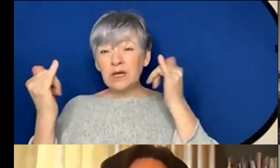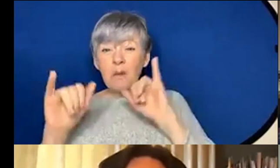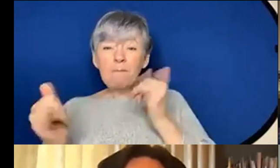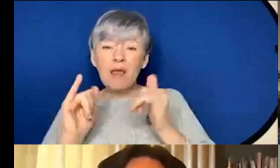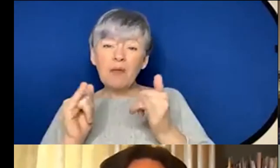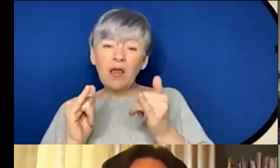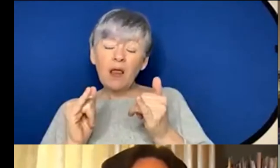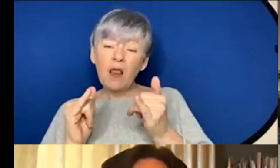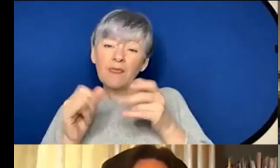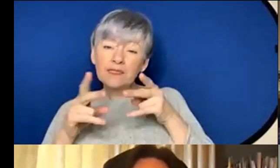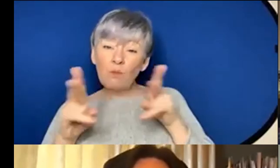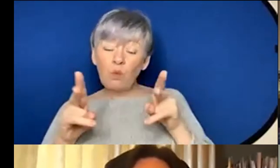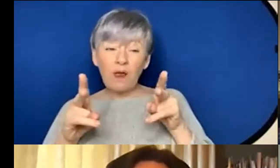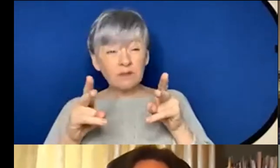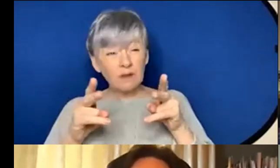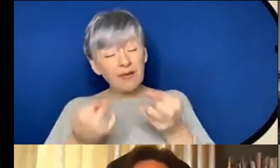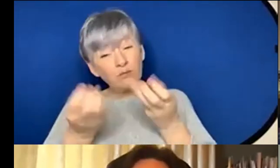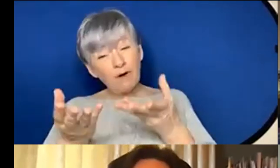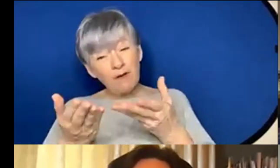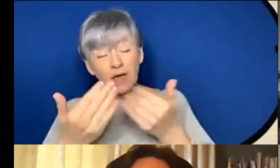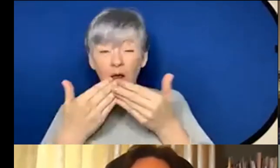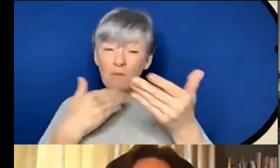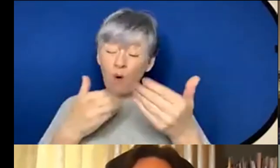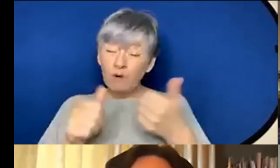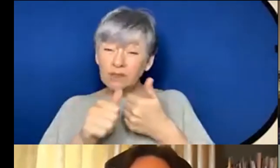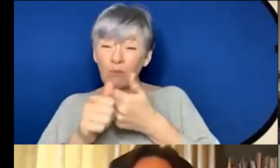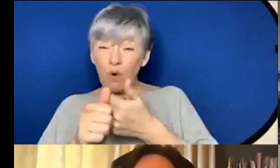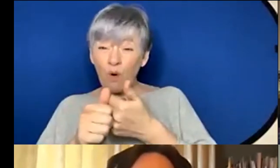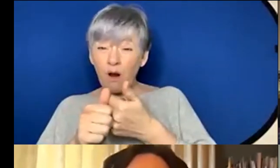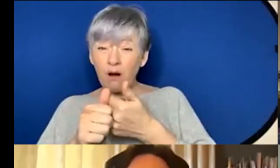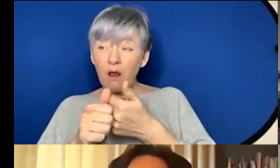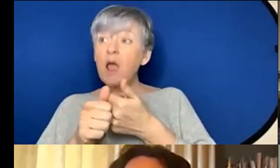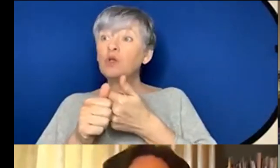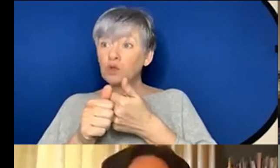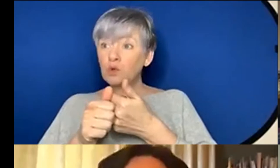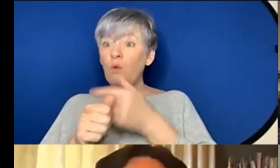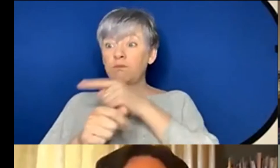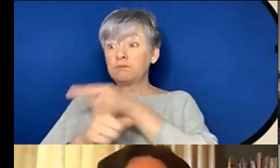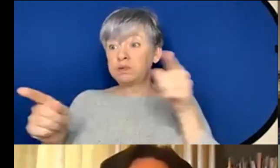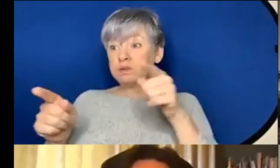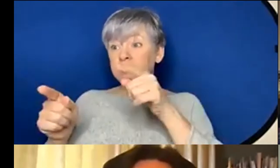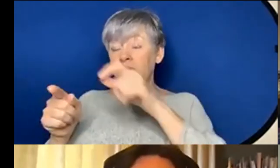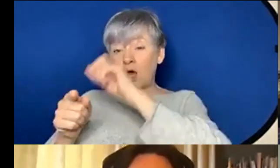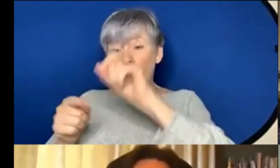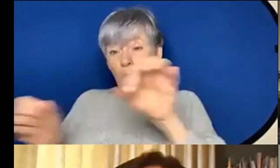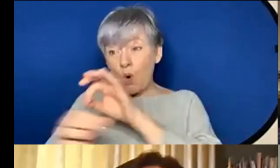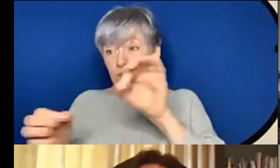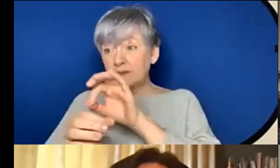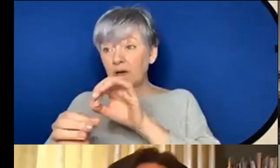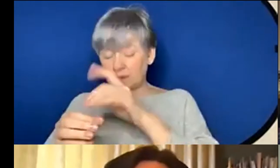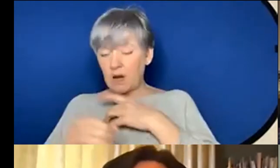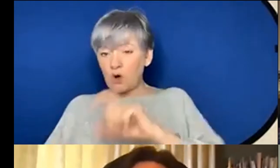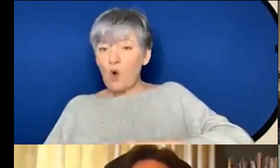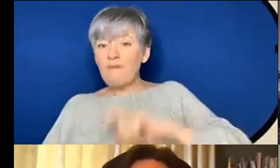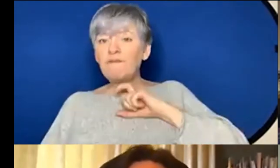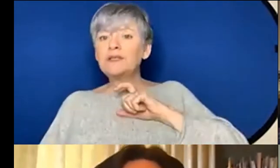that they can also provide more support to actually draw composers to to feel more confident about offering their work and offering kind of ideas